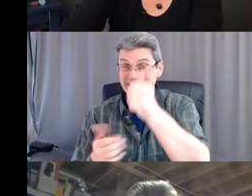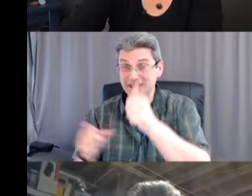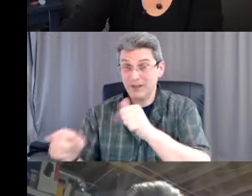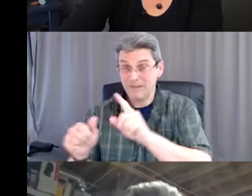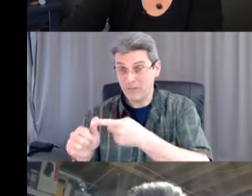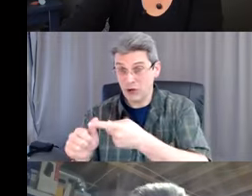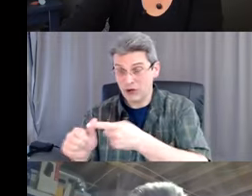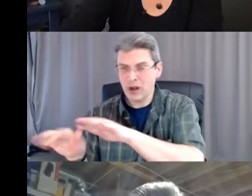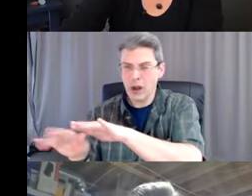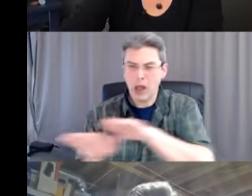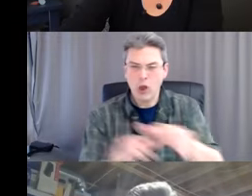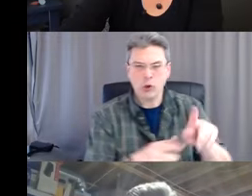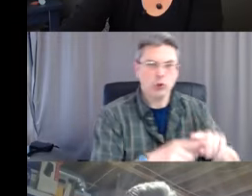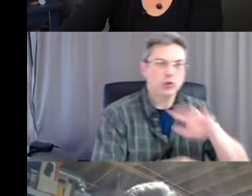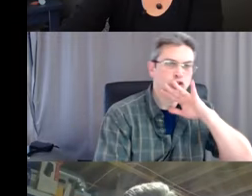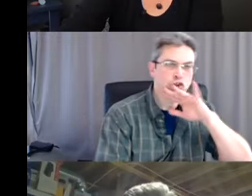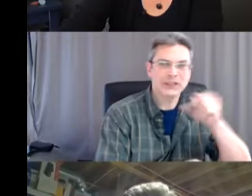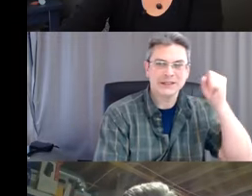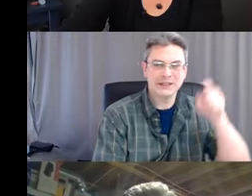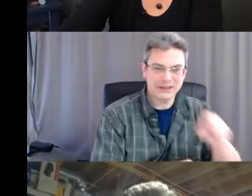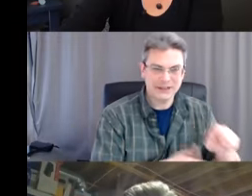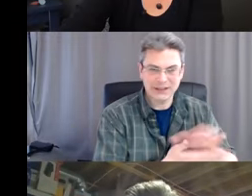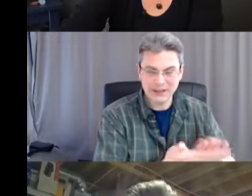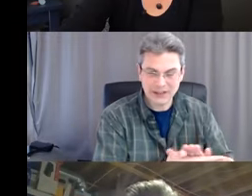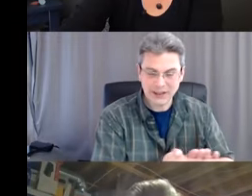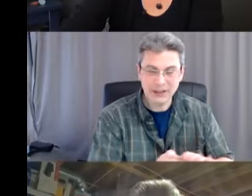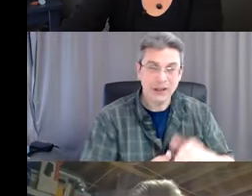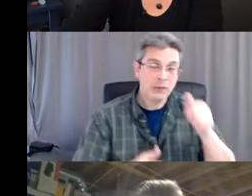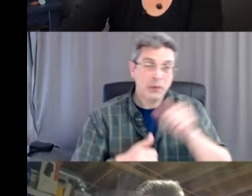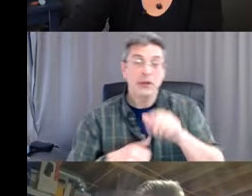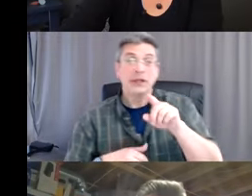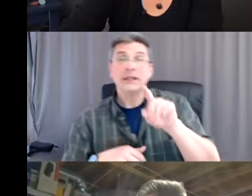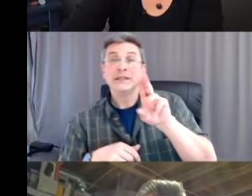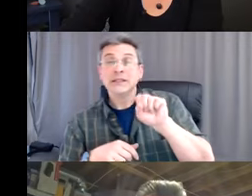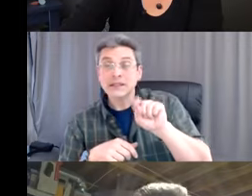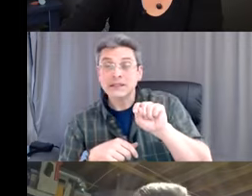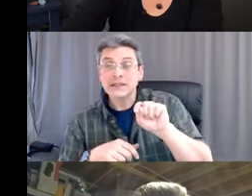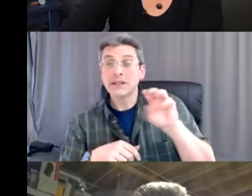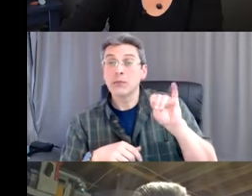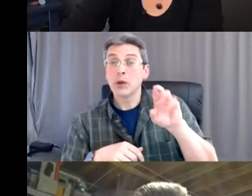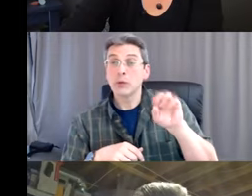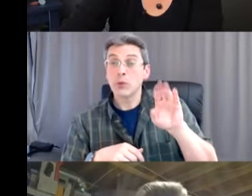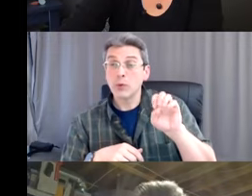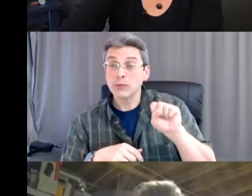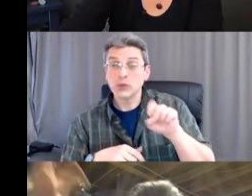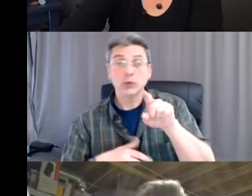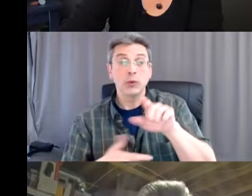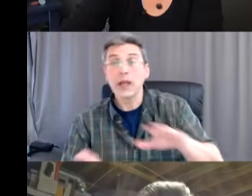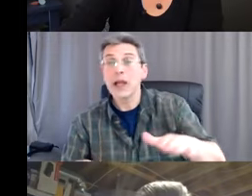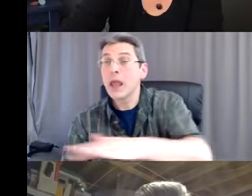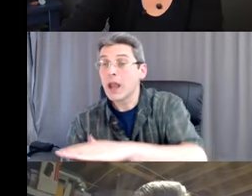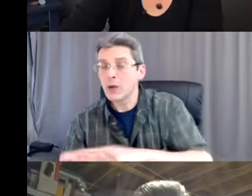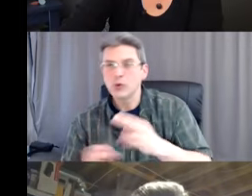When you're going to dust, because remember there's germs, microbes in dust, you want to use a slightly damp cloth to pick up the dust. You don't want to